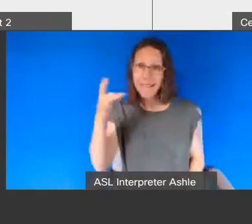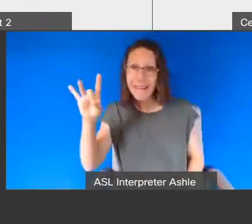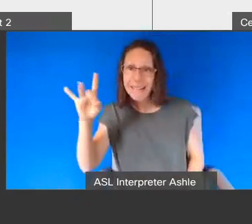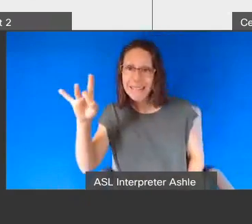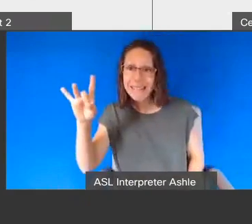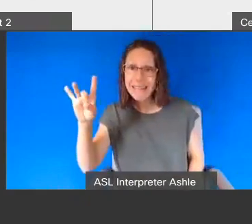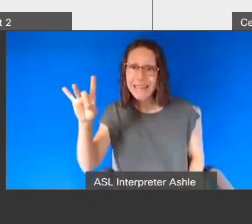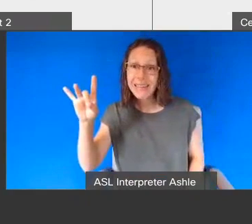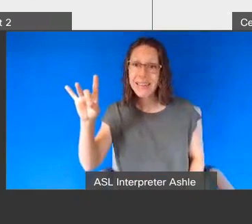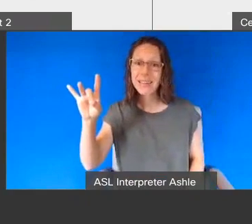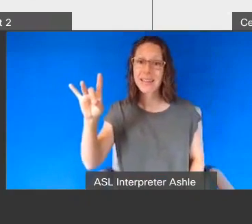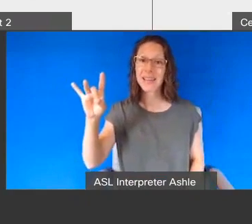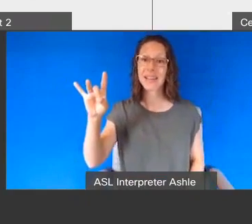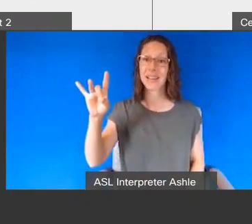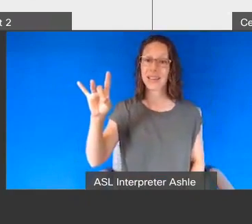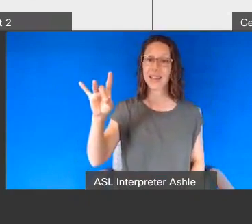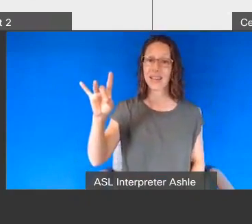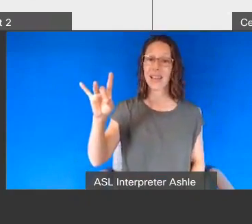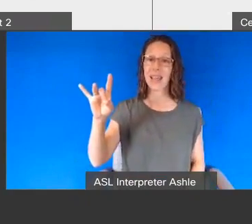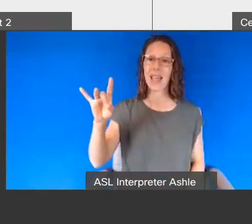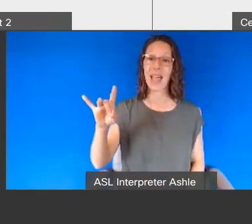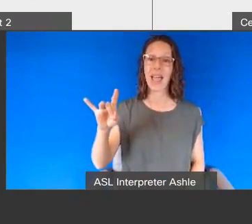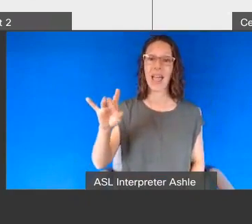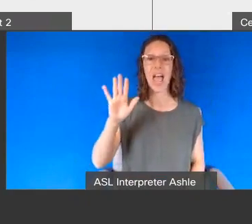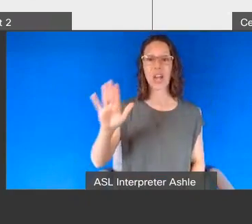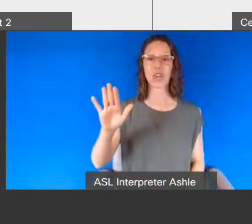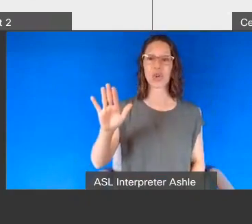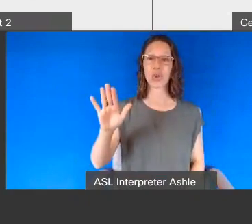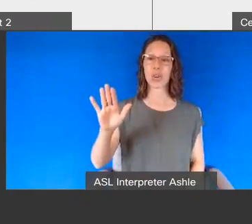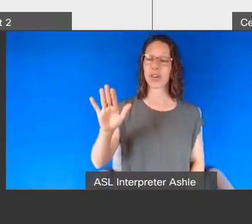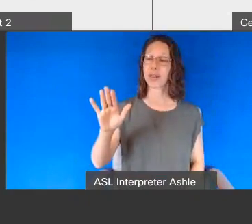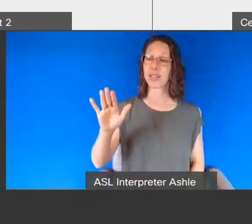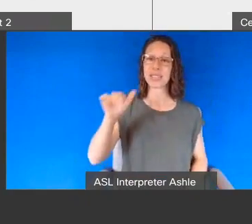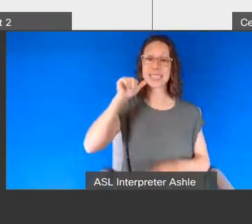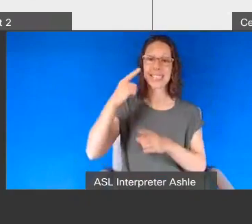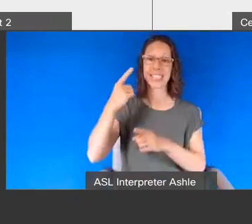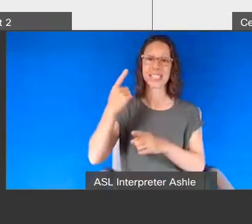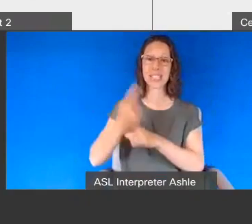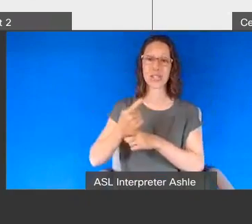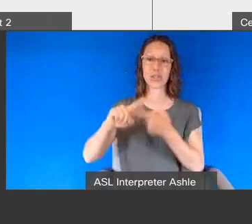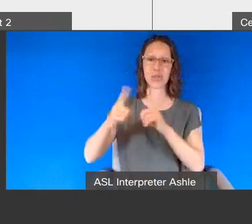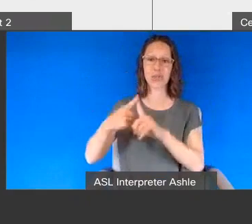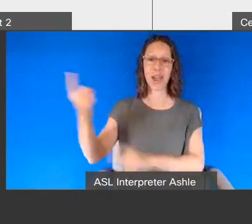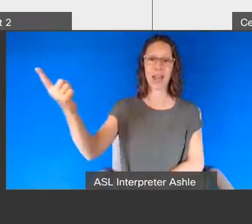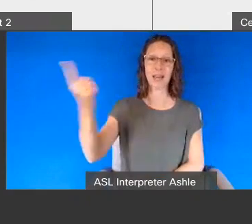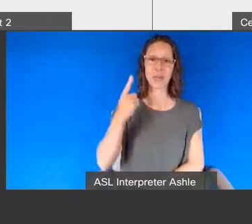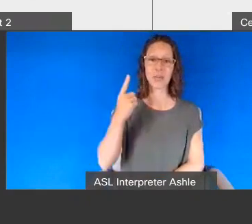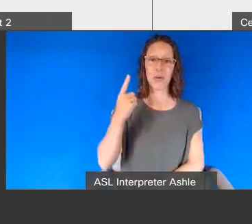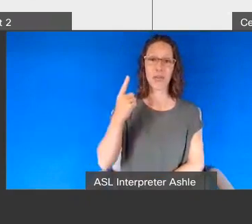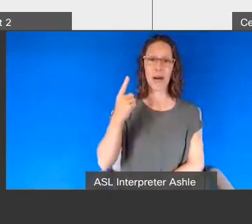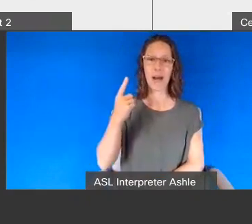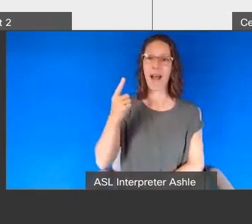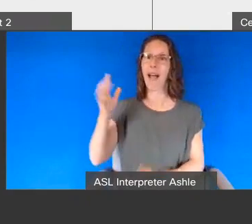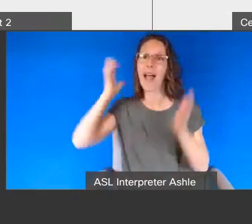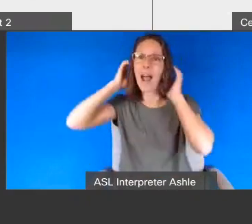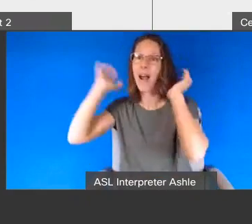old uh younger sister brings her girlfriend over and you start grabbing her hair at her hair now you've got a different problem okay